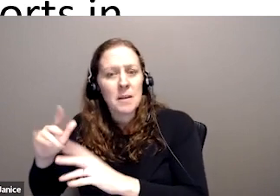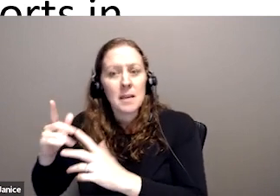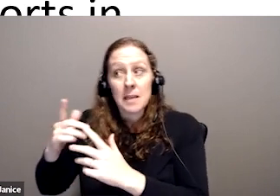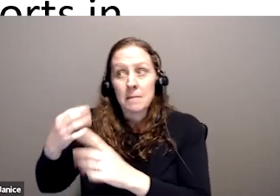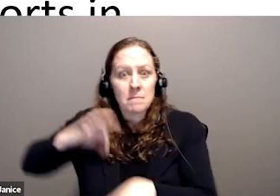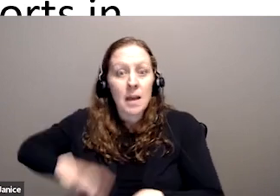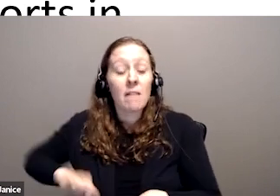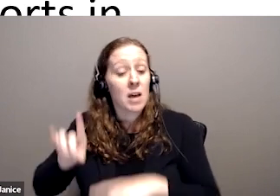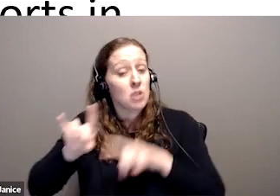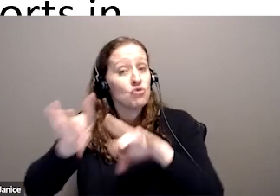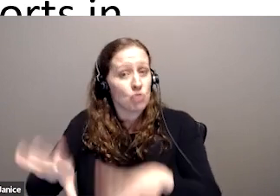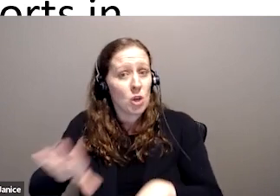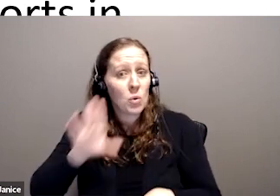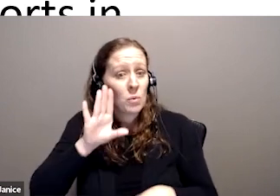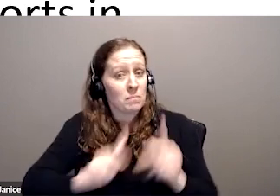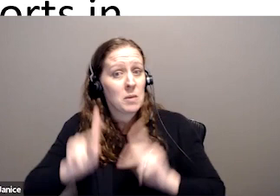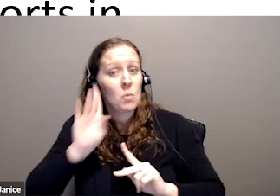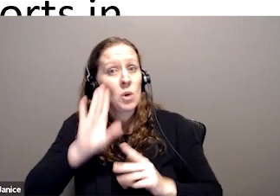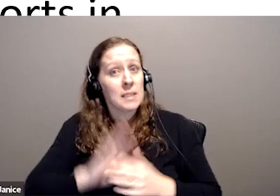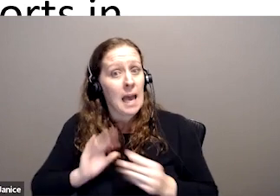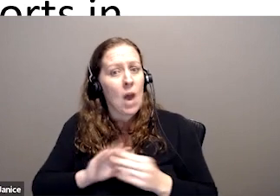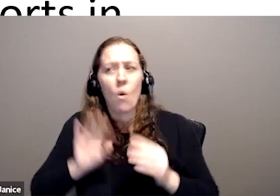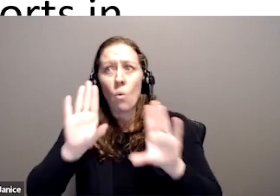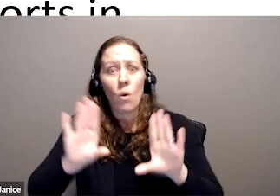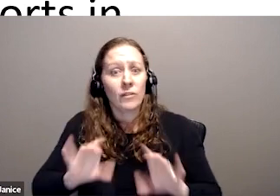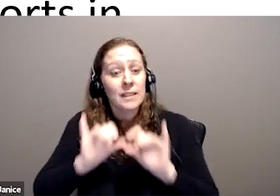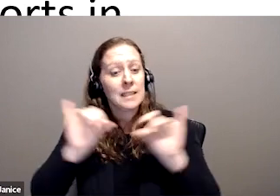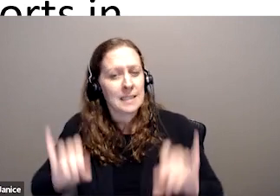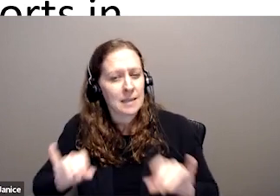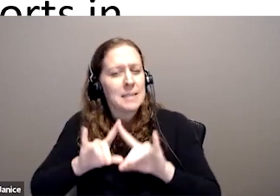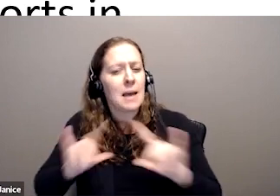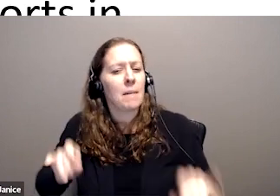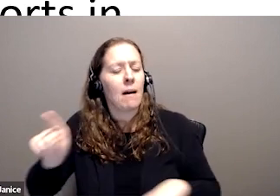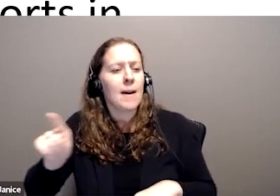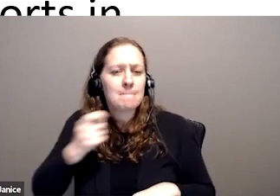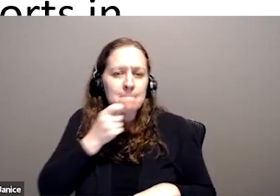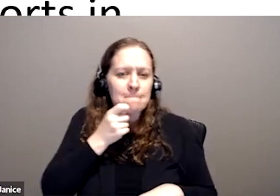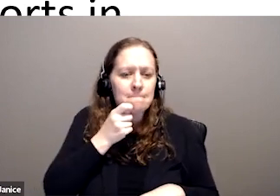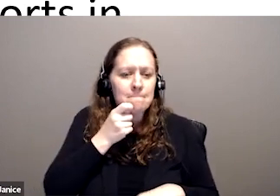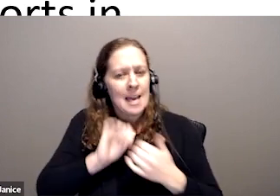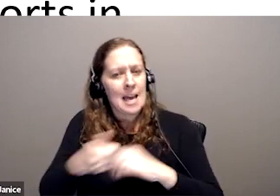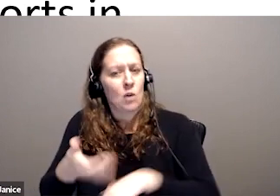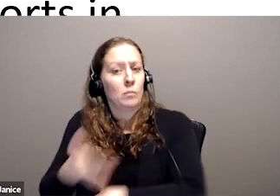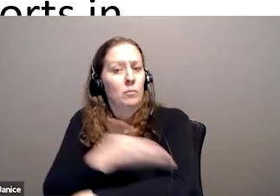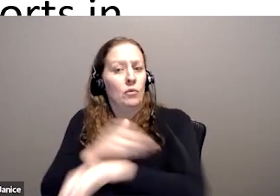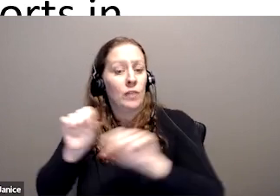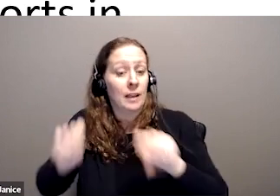initiative, but they too are always looking for the question of how it might be improved.